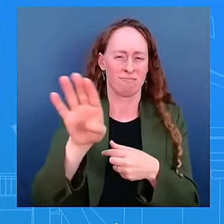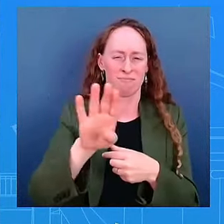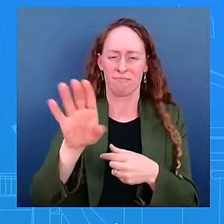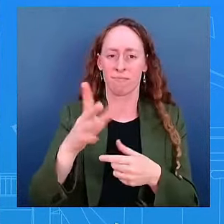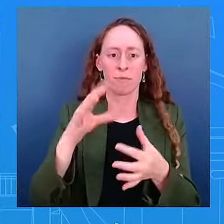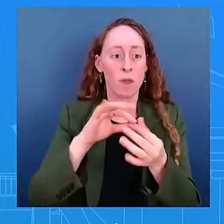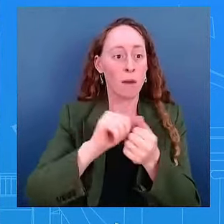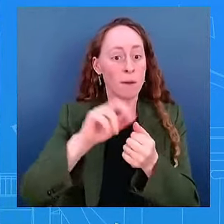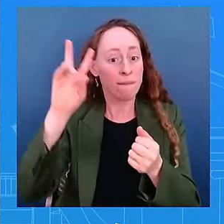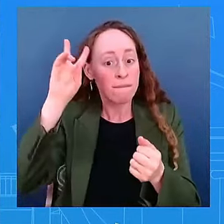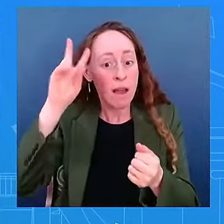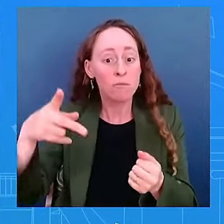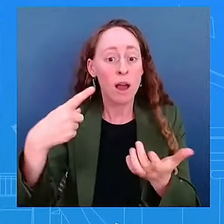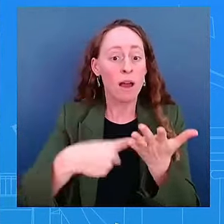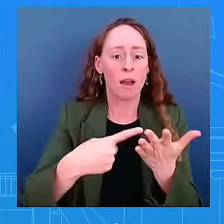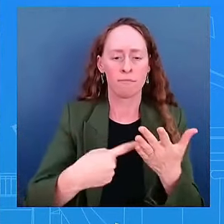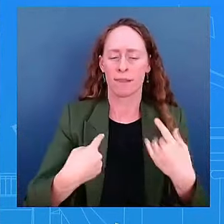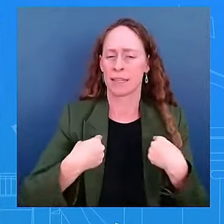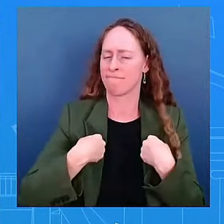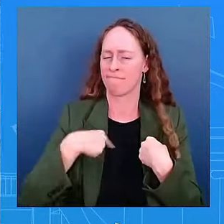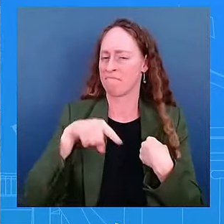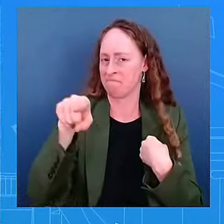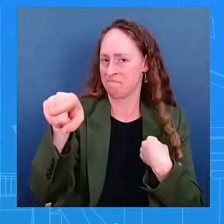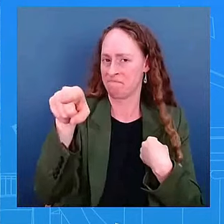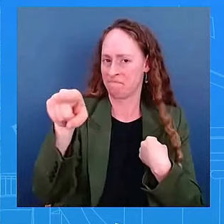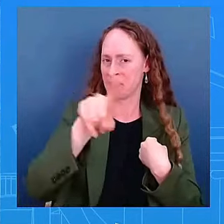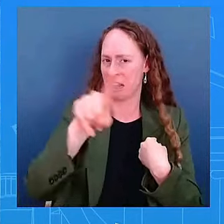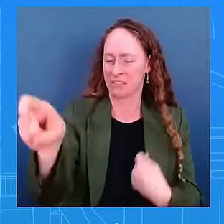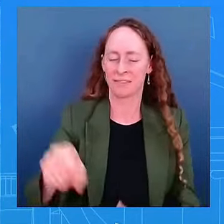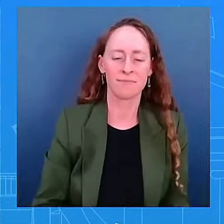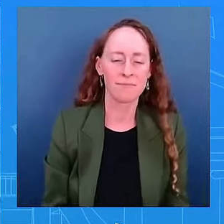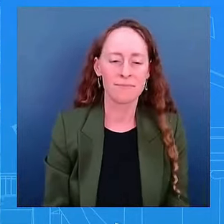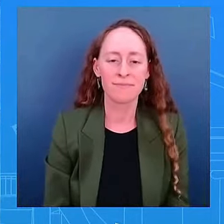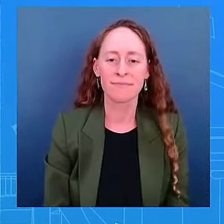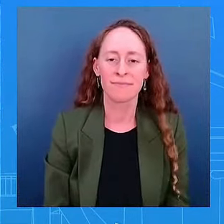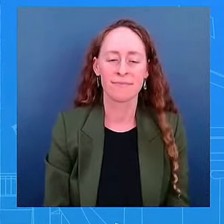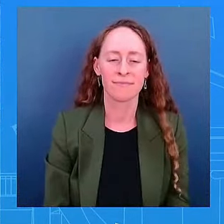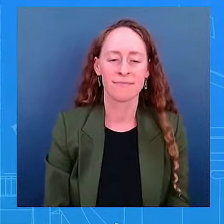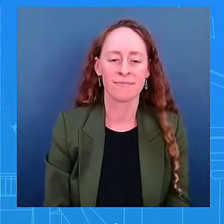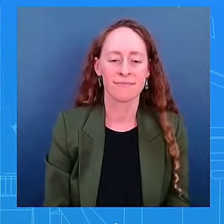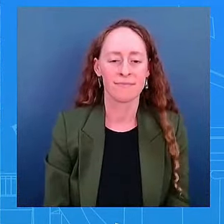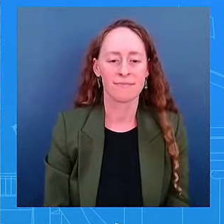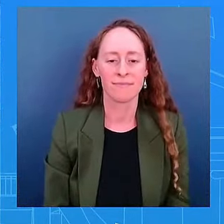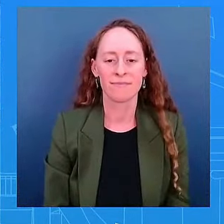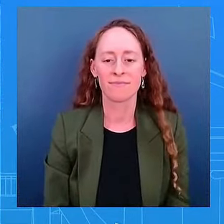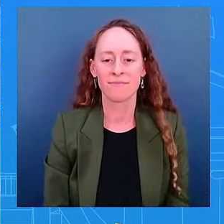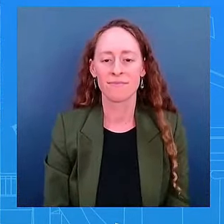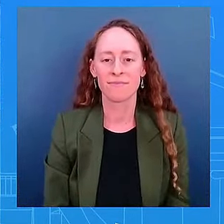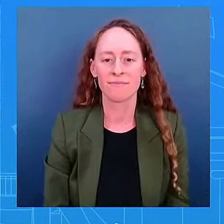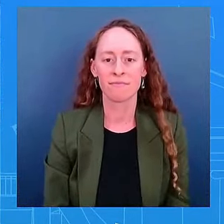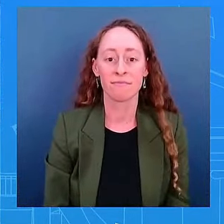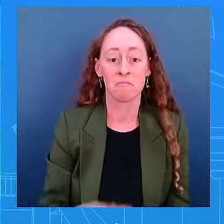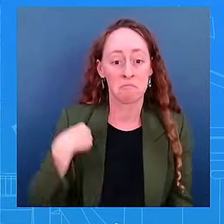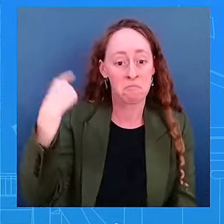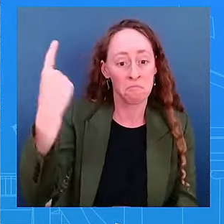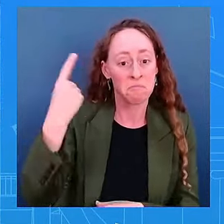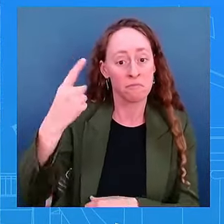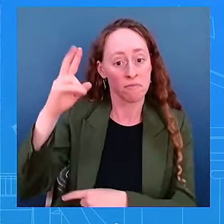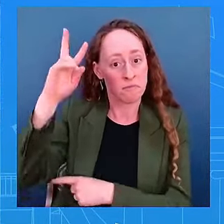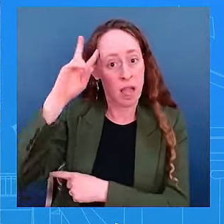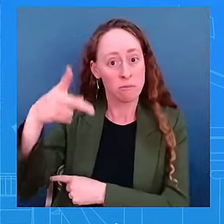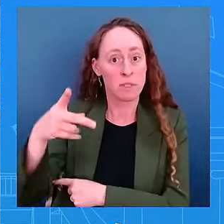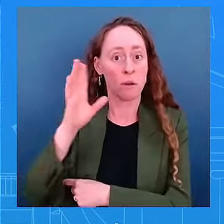that more if you want more details. But Vice President Harris won't have extra staff in meetings that wouldn't normally be there for some sort of